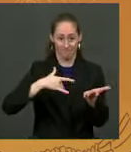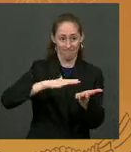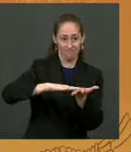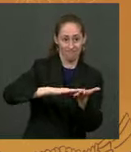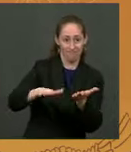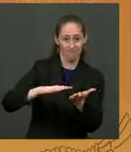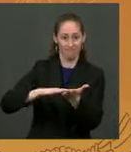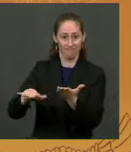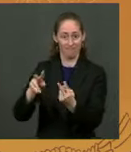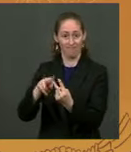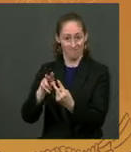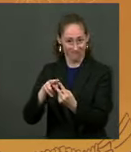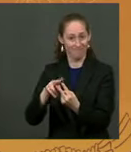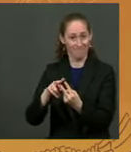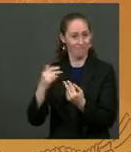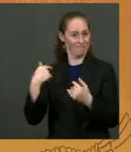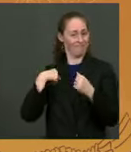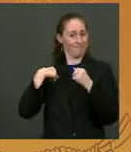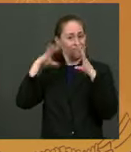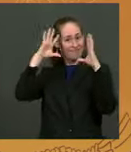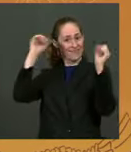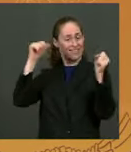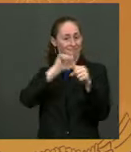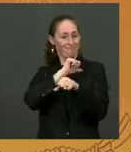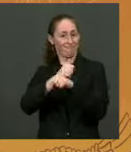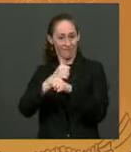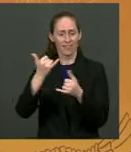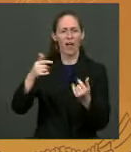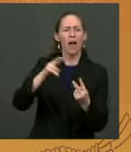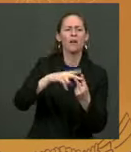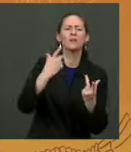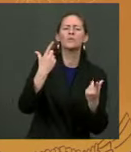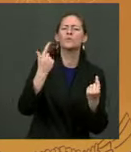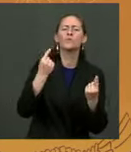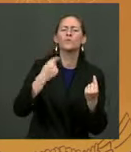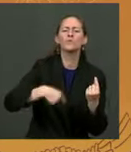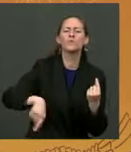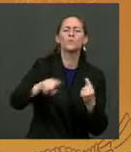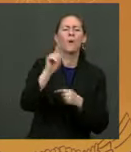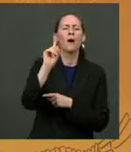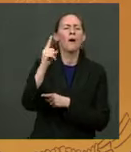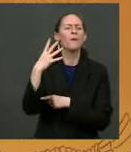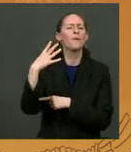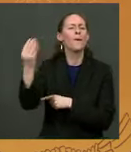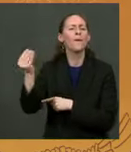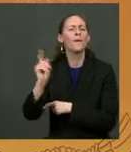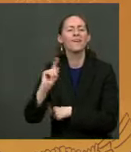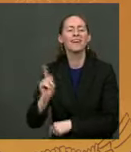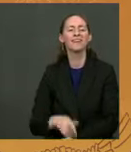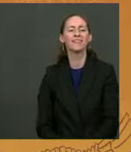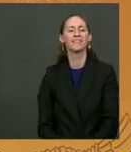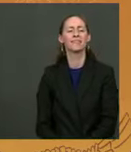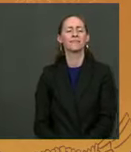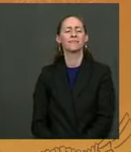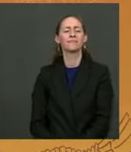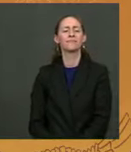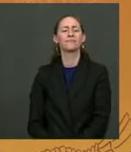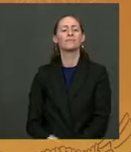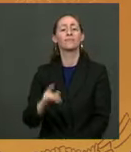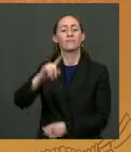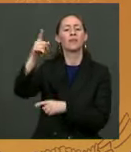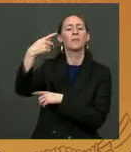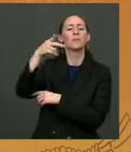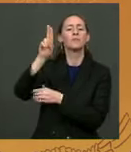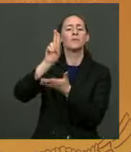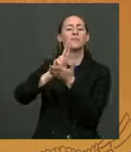Jelly will be headed to Purdue University, West Lafayette, West Lafayette, Indiana, where they'll visit something close to my heart — a